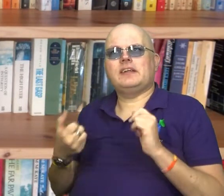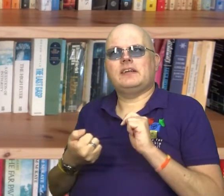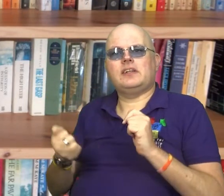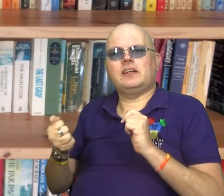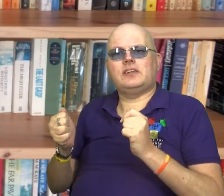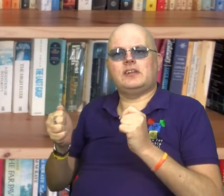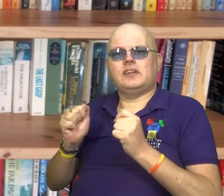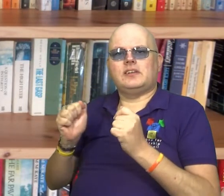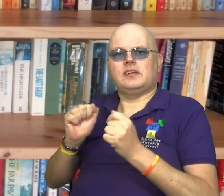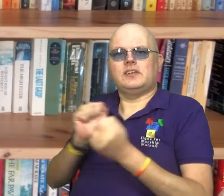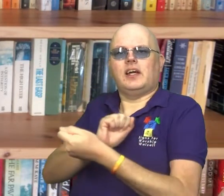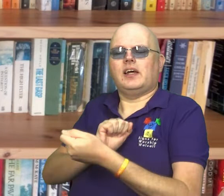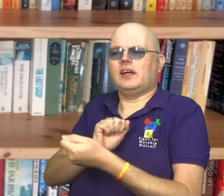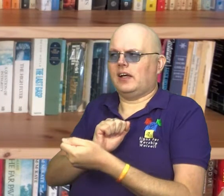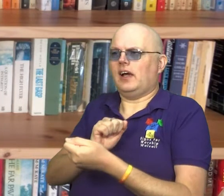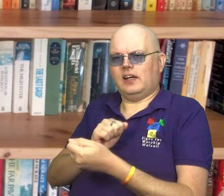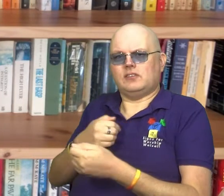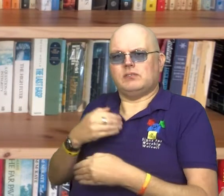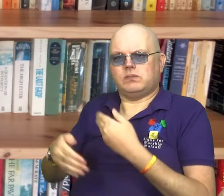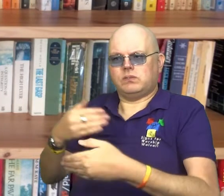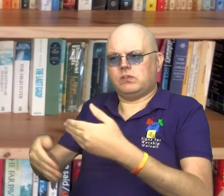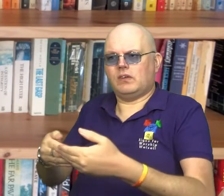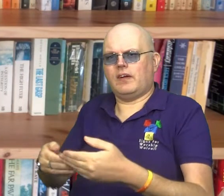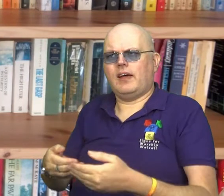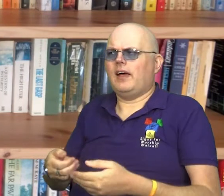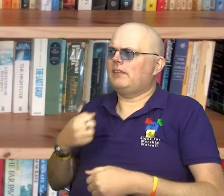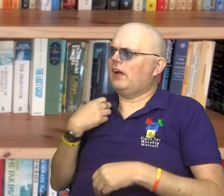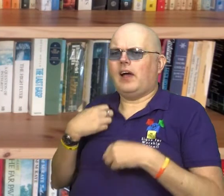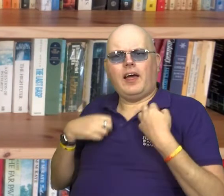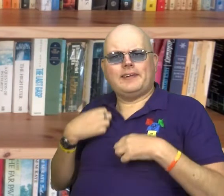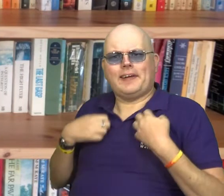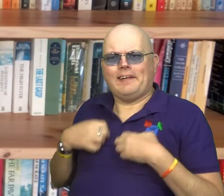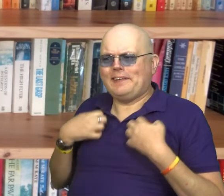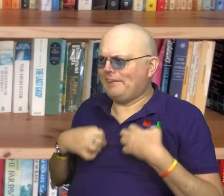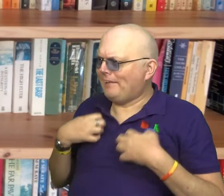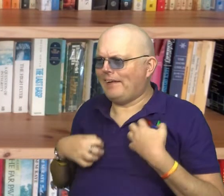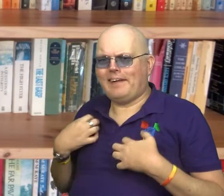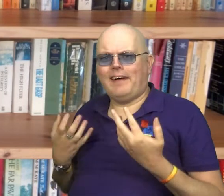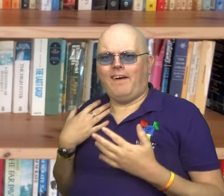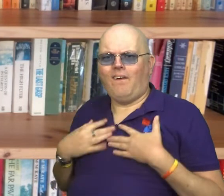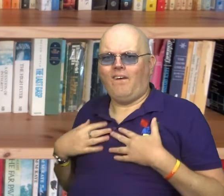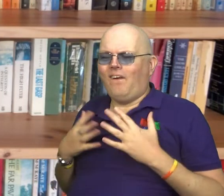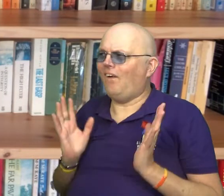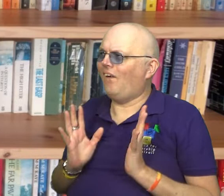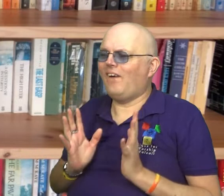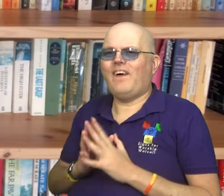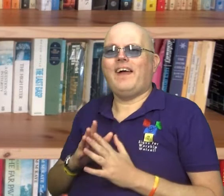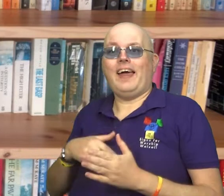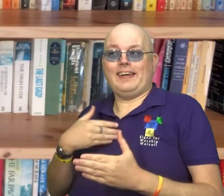began to change. And as time went on, I began to get really excited about the prospect.